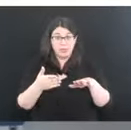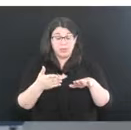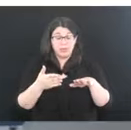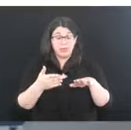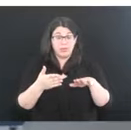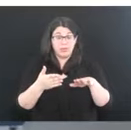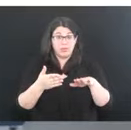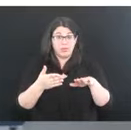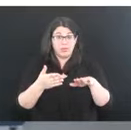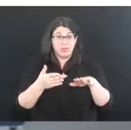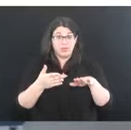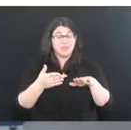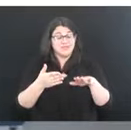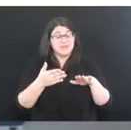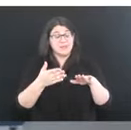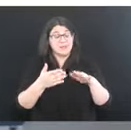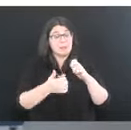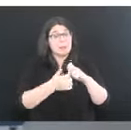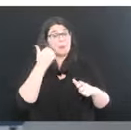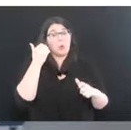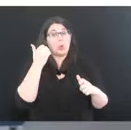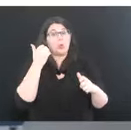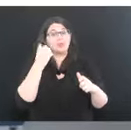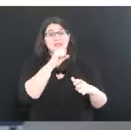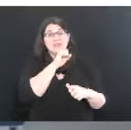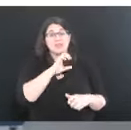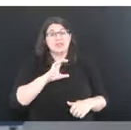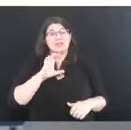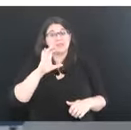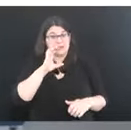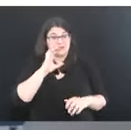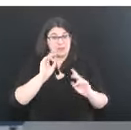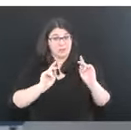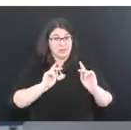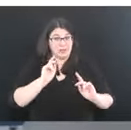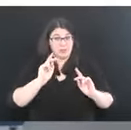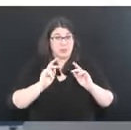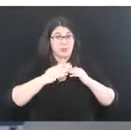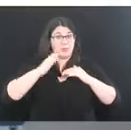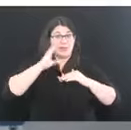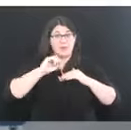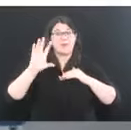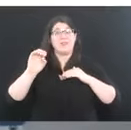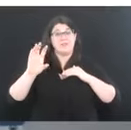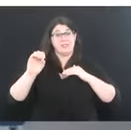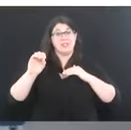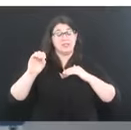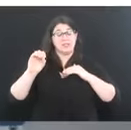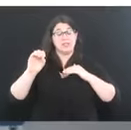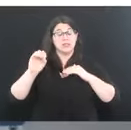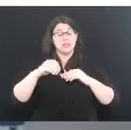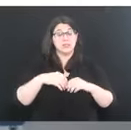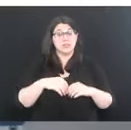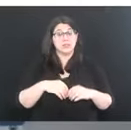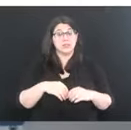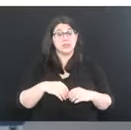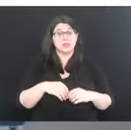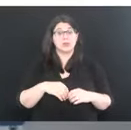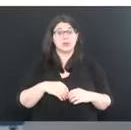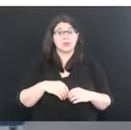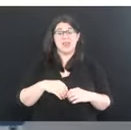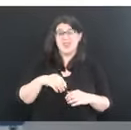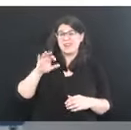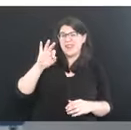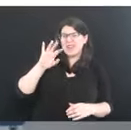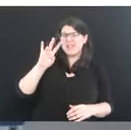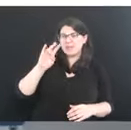our older population. West Virginians that are 50 and older have accounted for 97